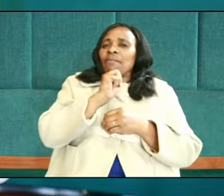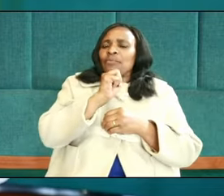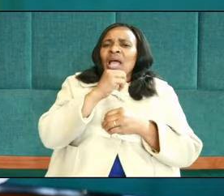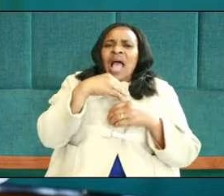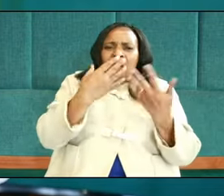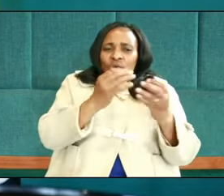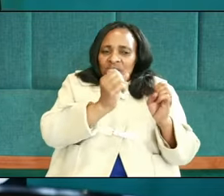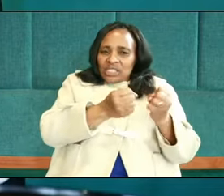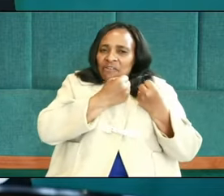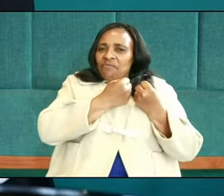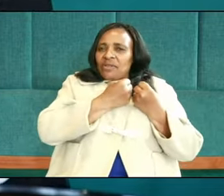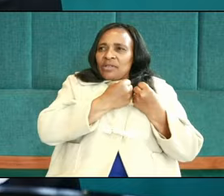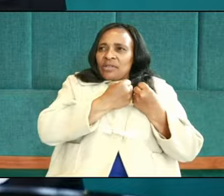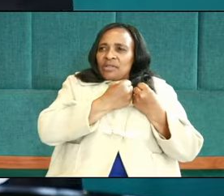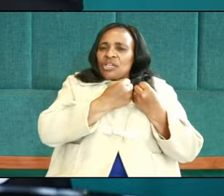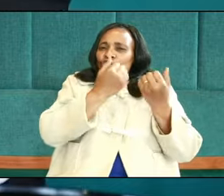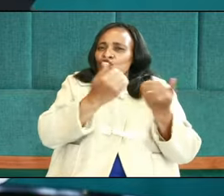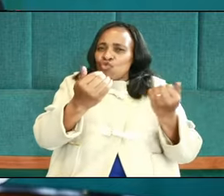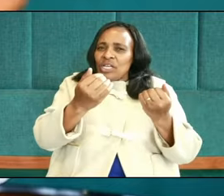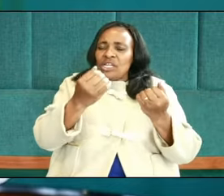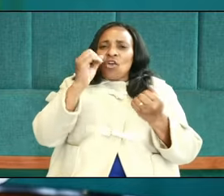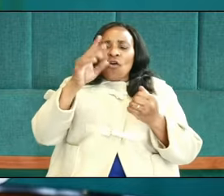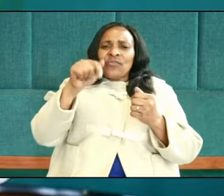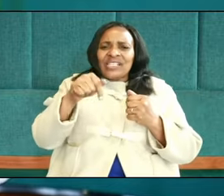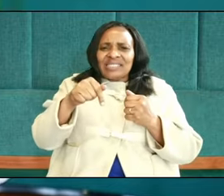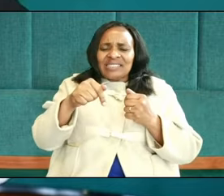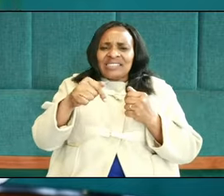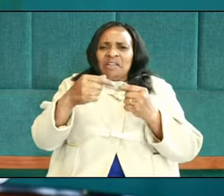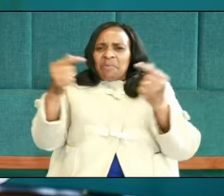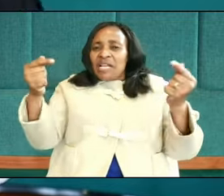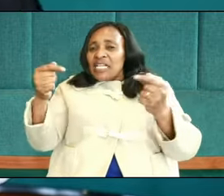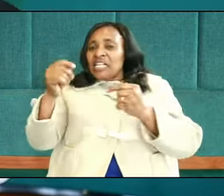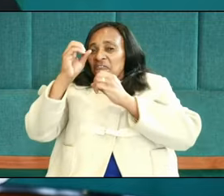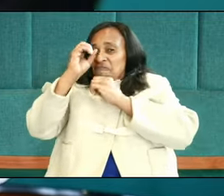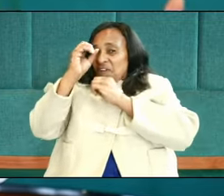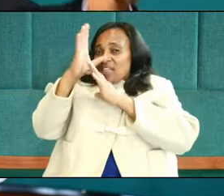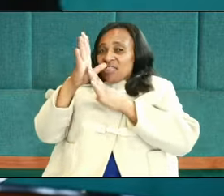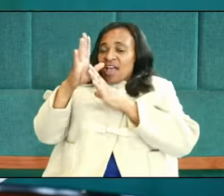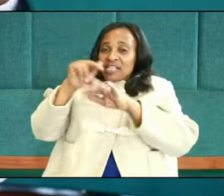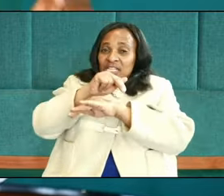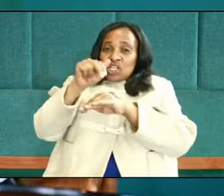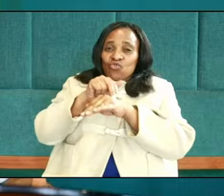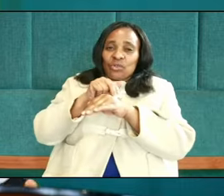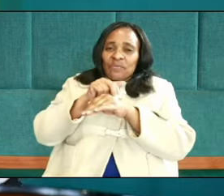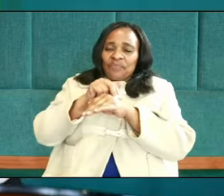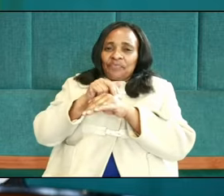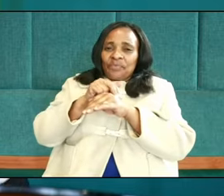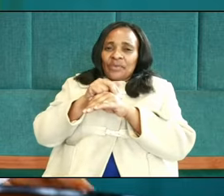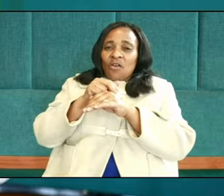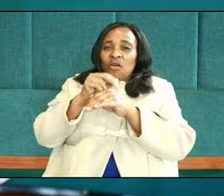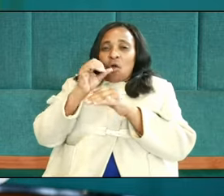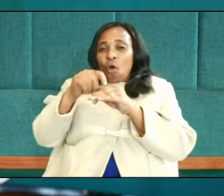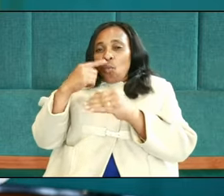saved them, not only as children of a rebellious father, but as a nation, the nation of Israel.